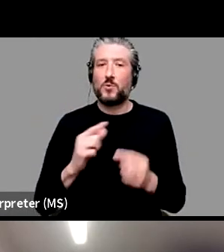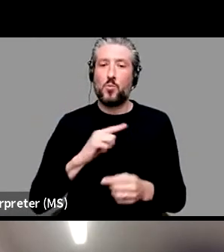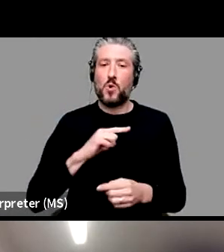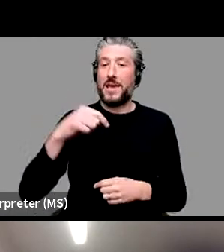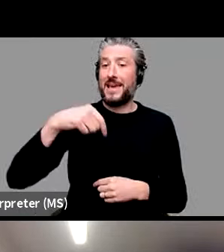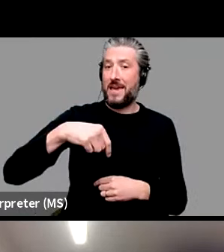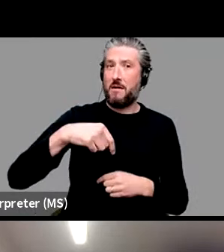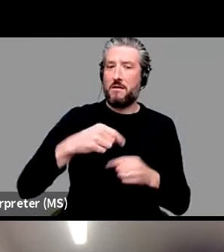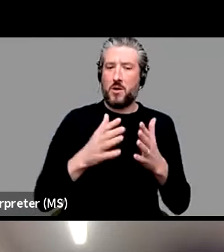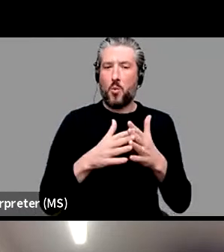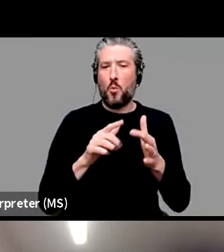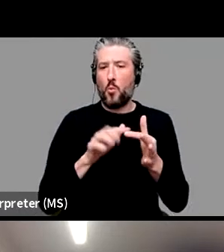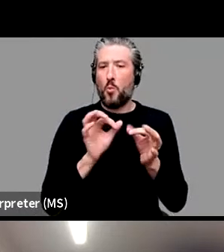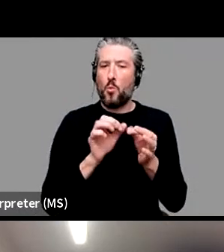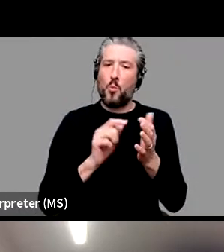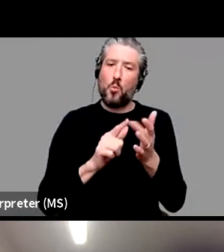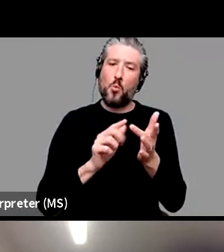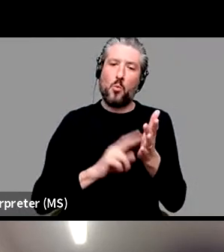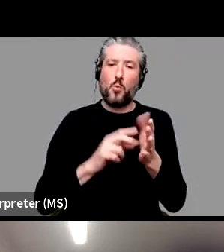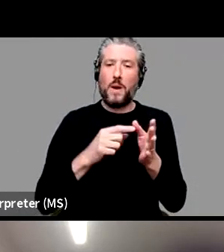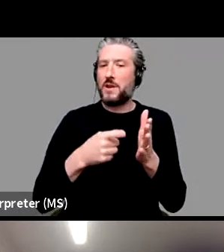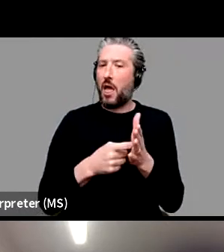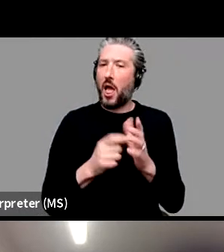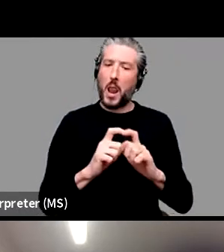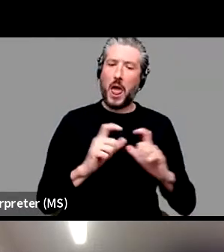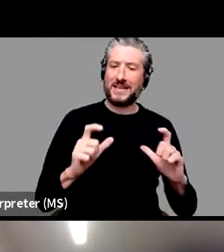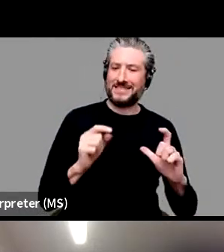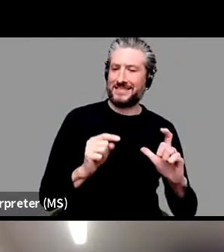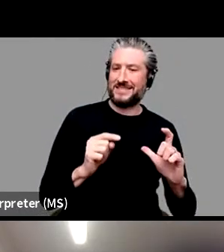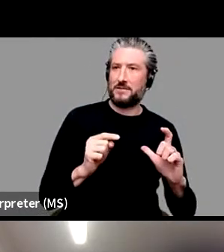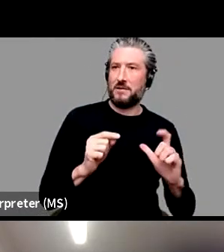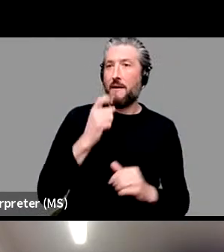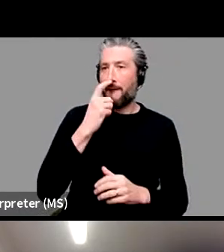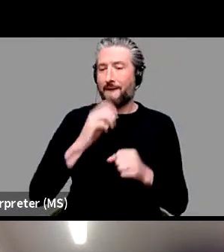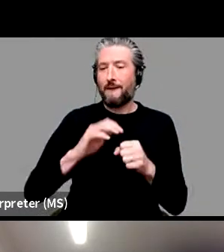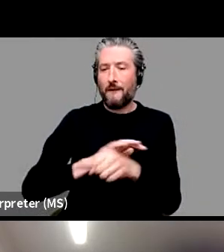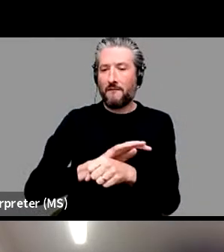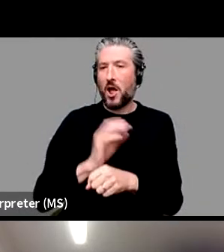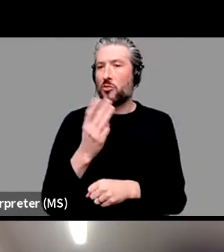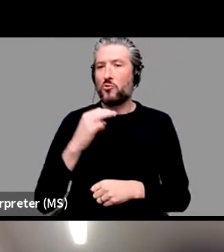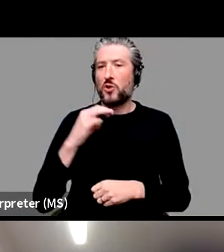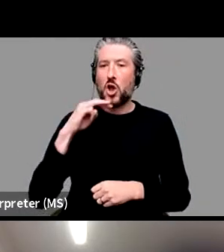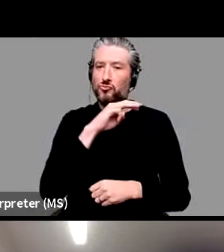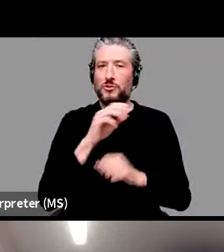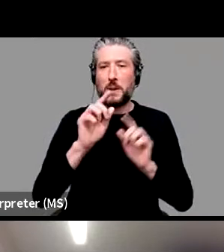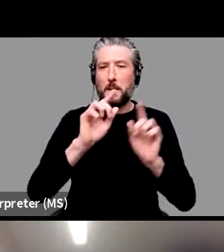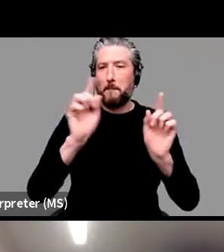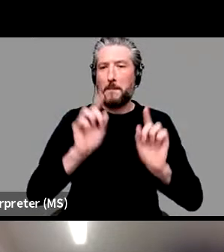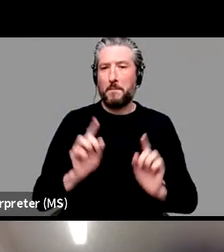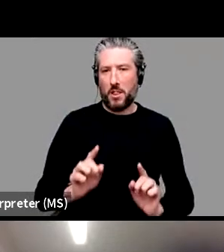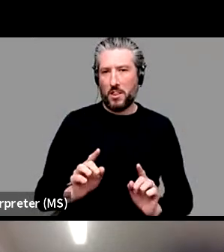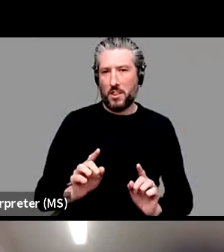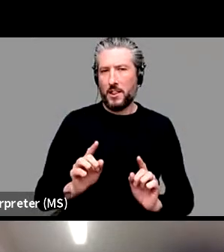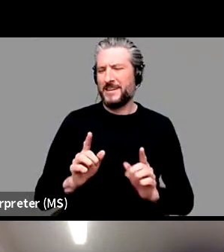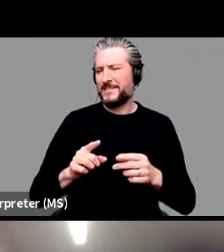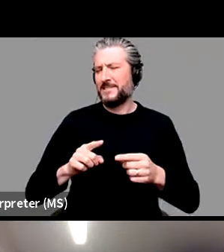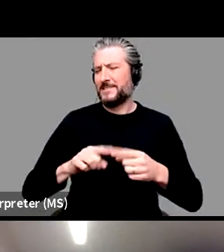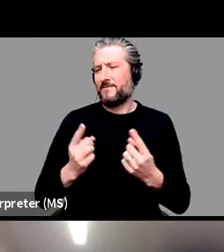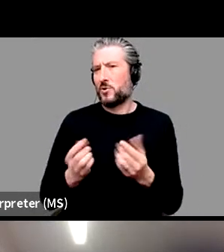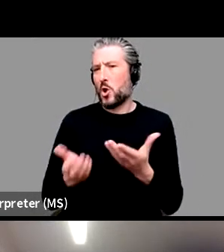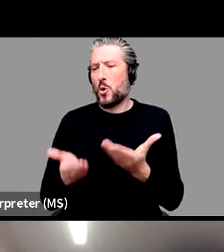So, you know, we're pushing up over 300 people and we wouldn't be to do that on a regular meeting license. But anyway,